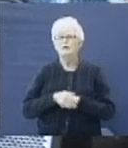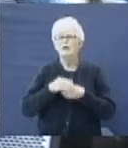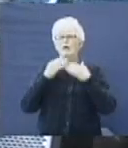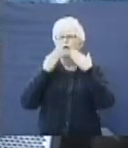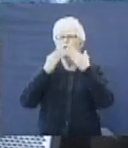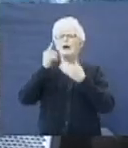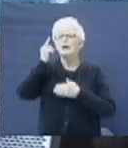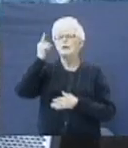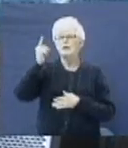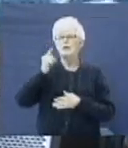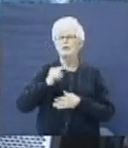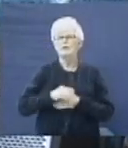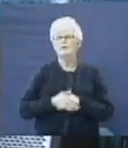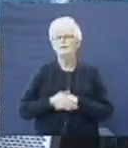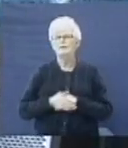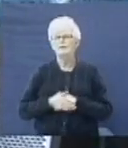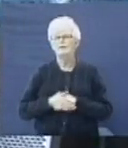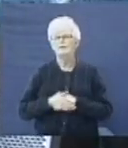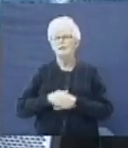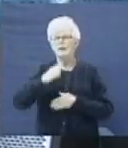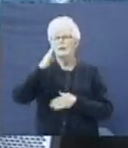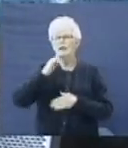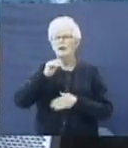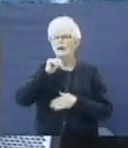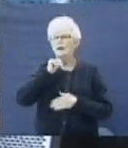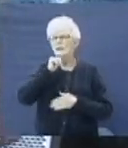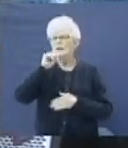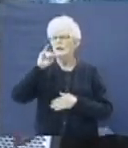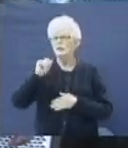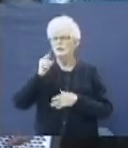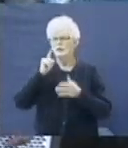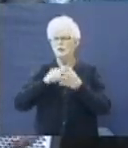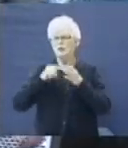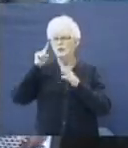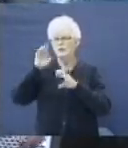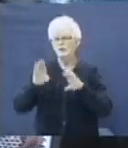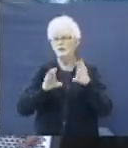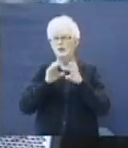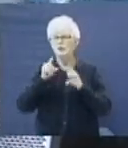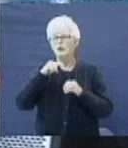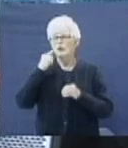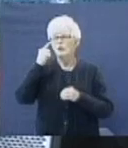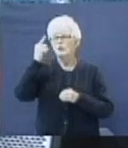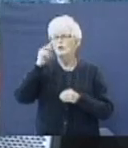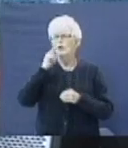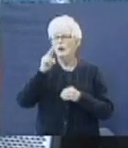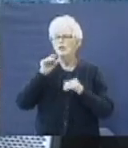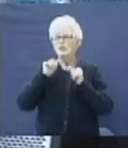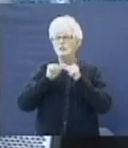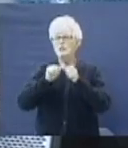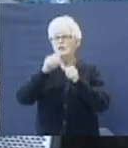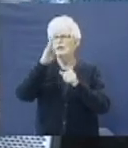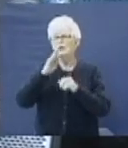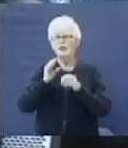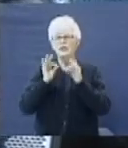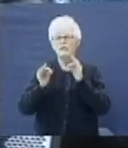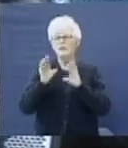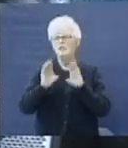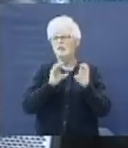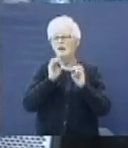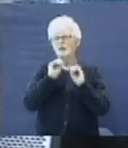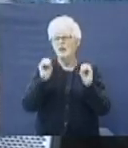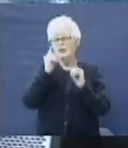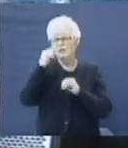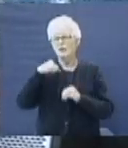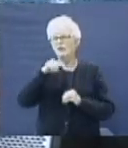And we thank you. God, not just for what you've done, but for who you are because you're still God. If you've done nothing for us,